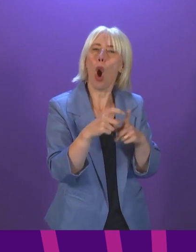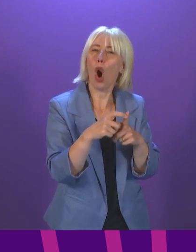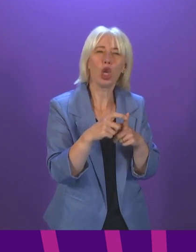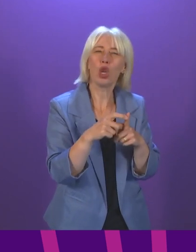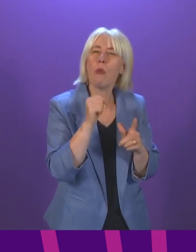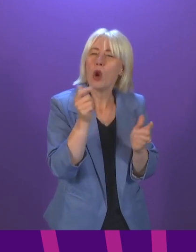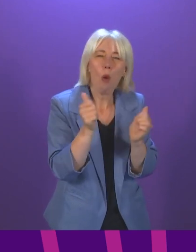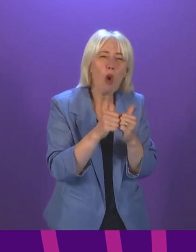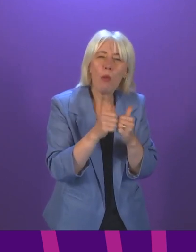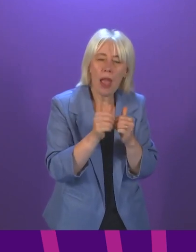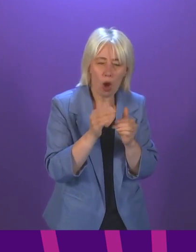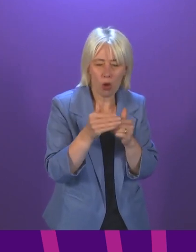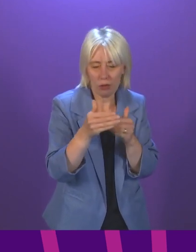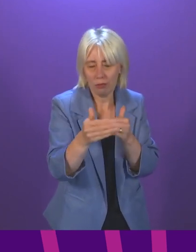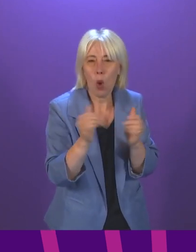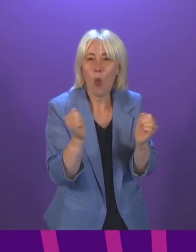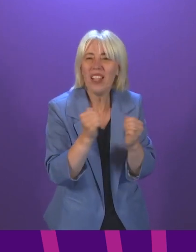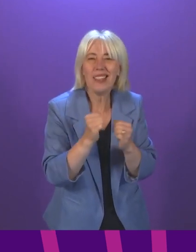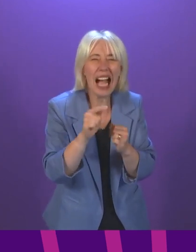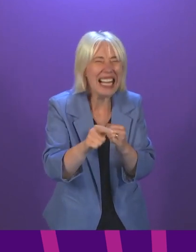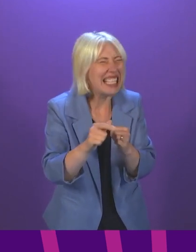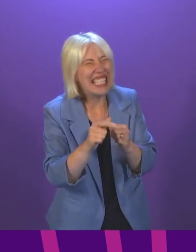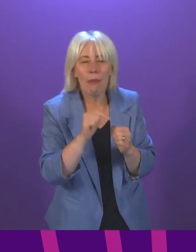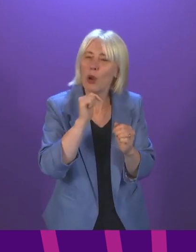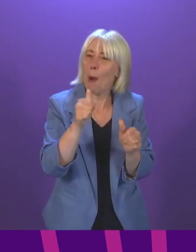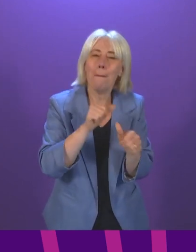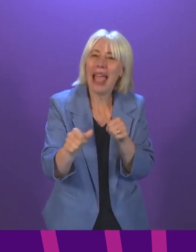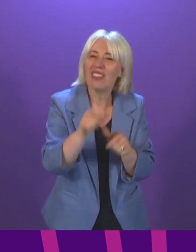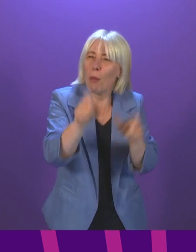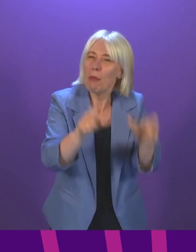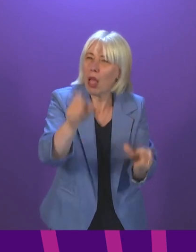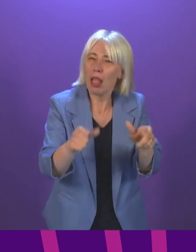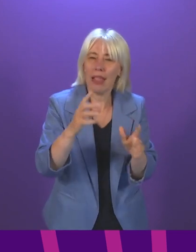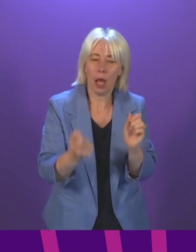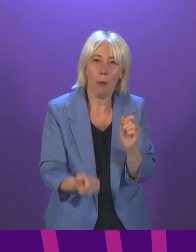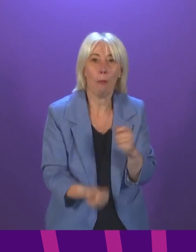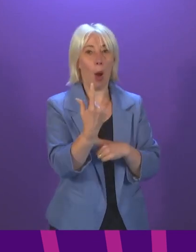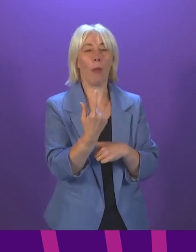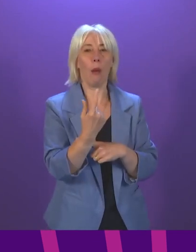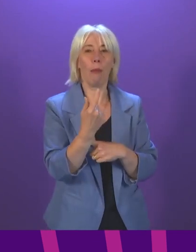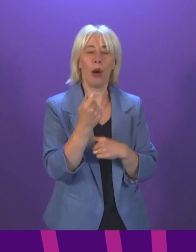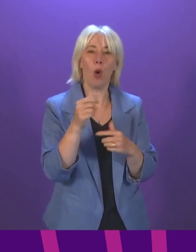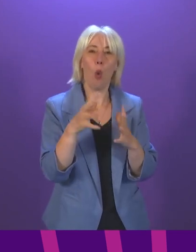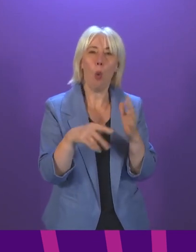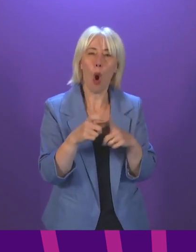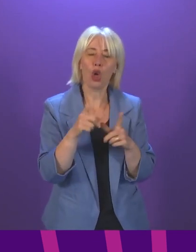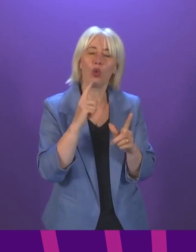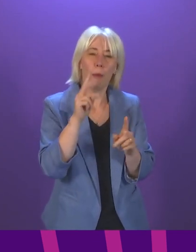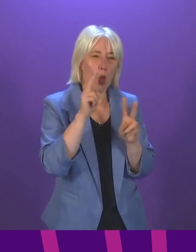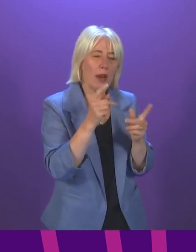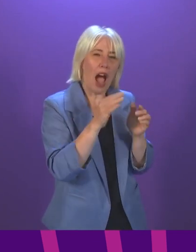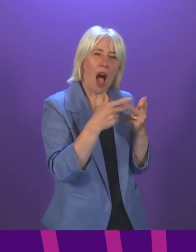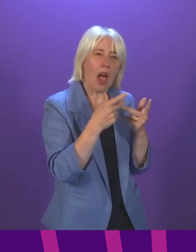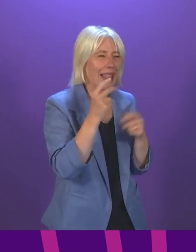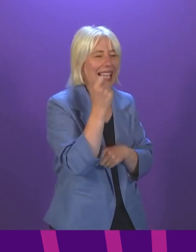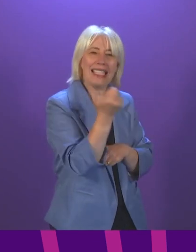a winter period and that may not be the best conditions for patients. So we are looking at an equivalent, which is temporary admission wards. So all of these